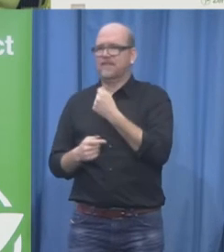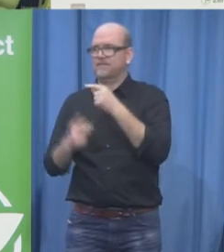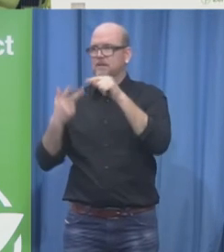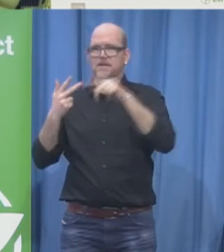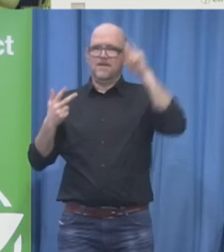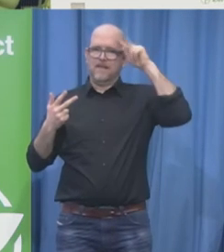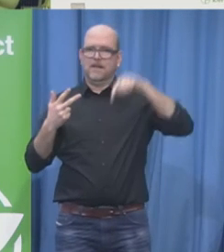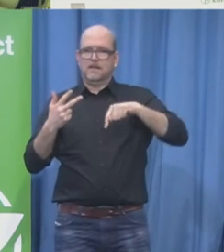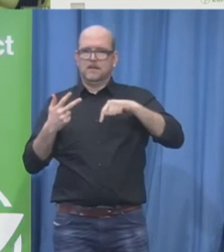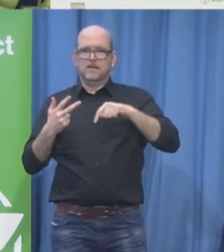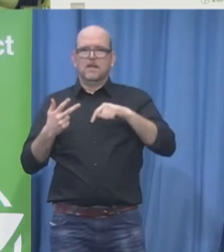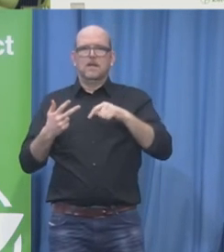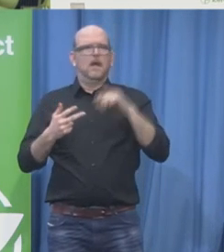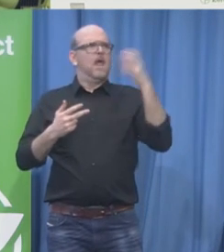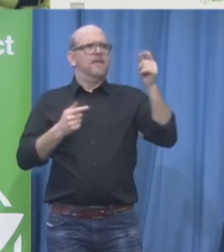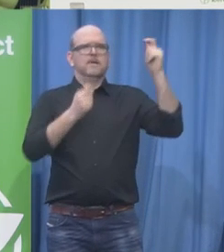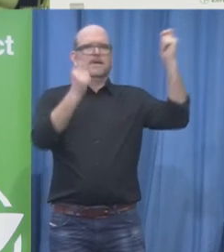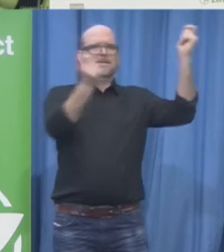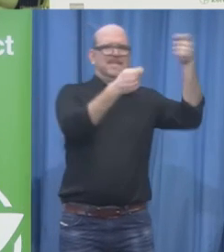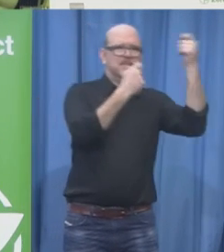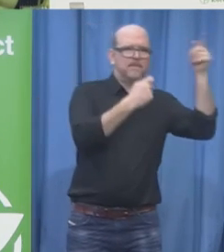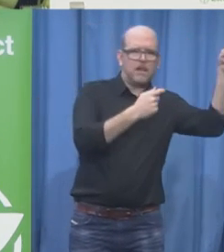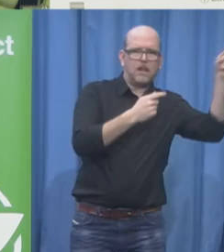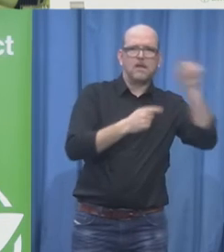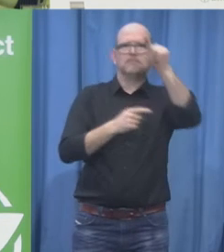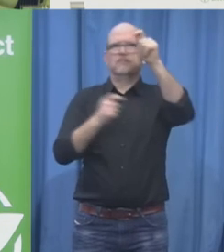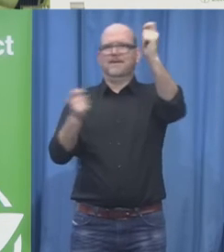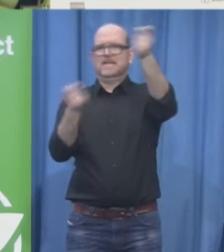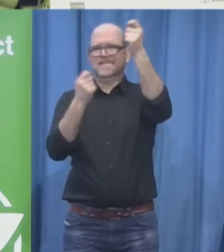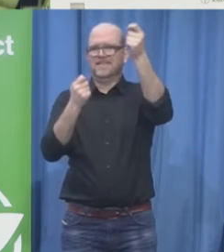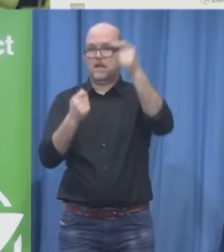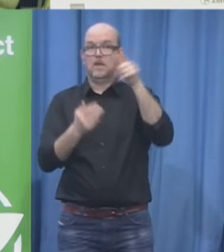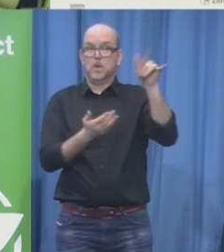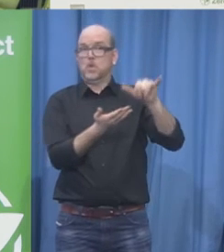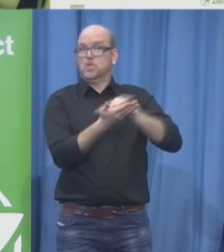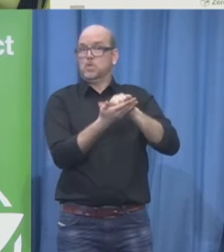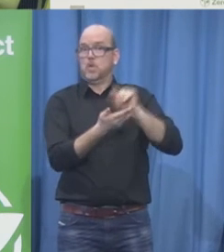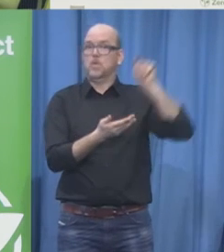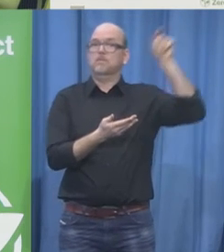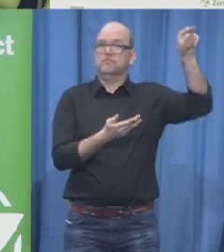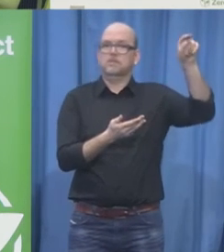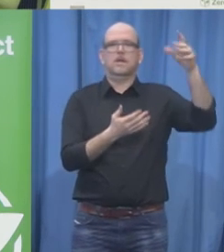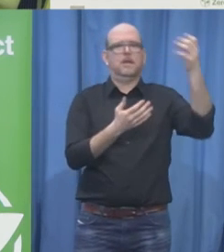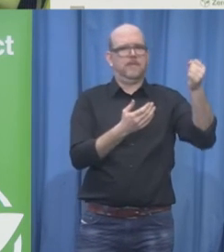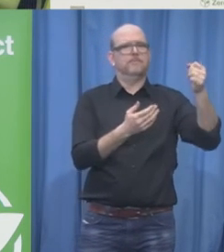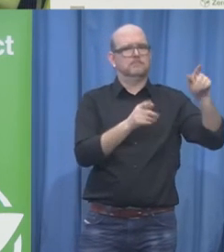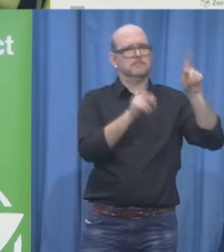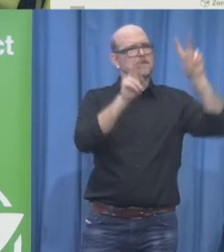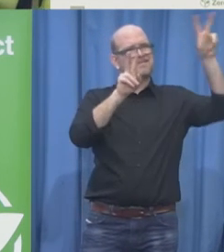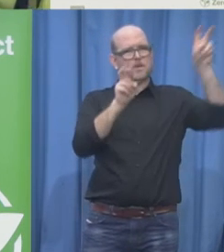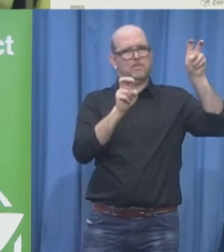parties in New York and at the annual meetings of the human rights council in Geneva